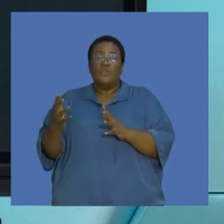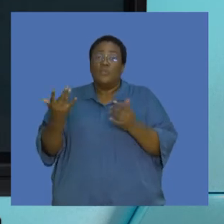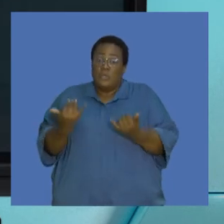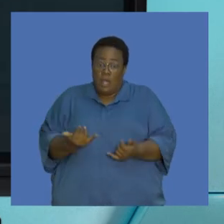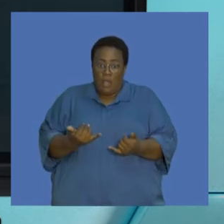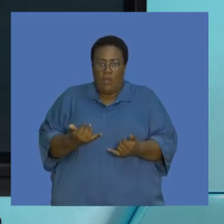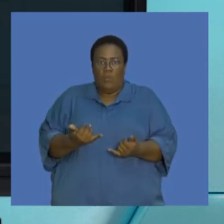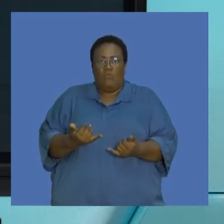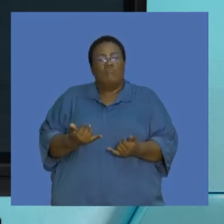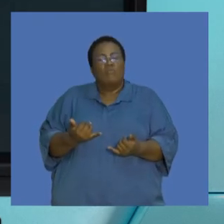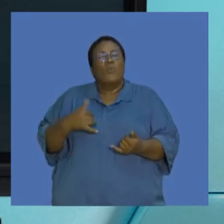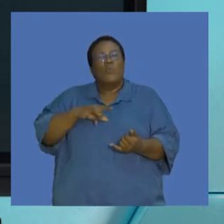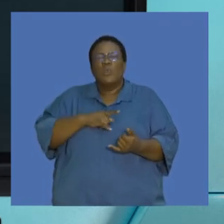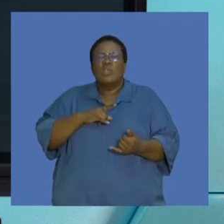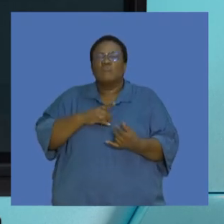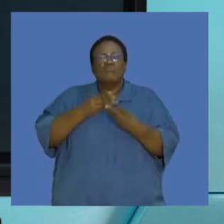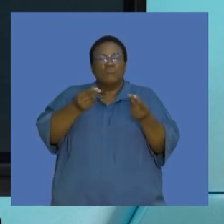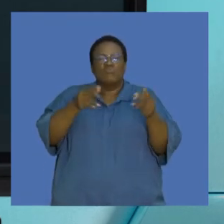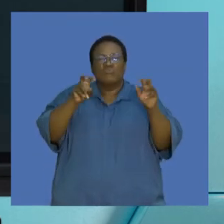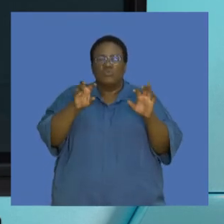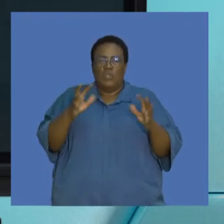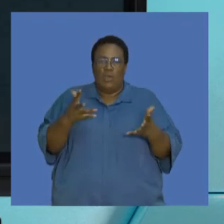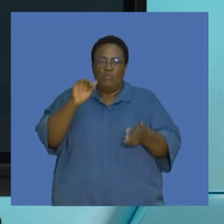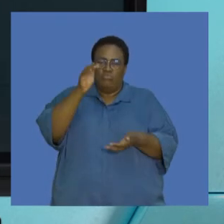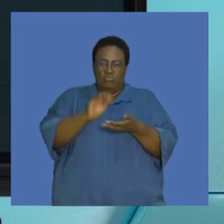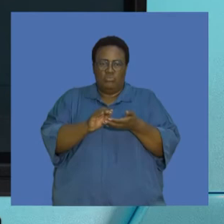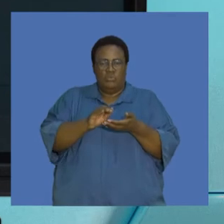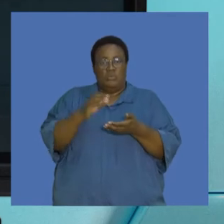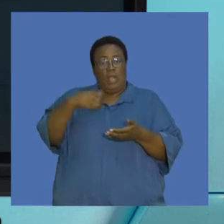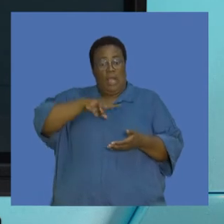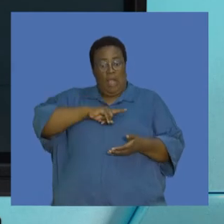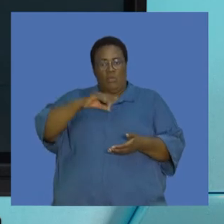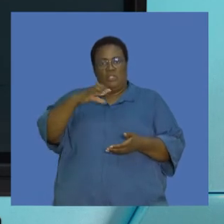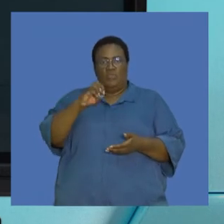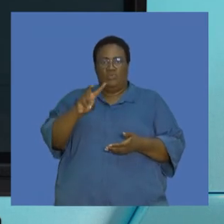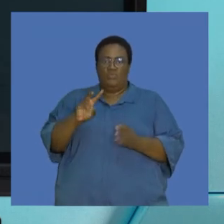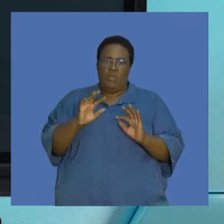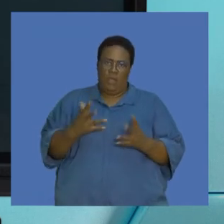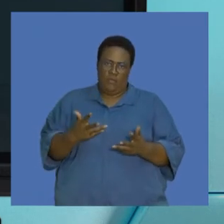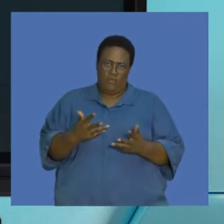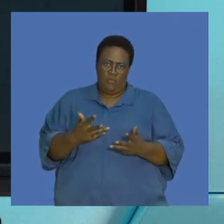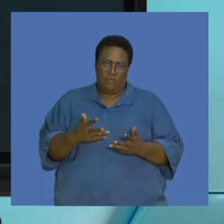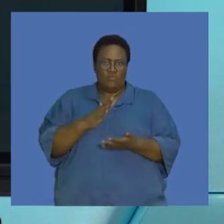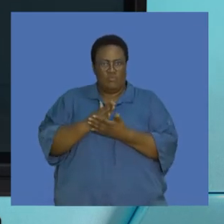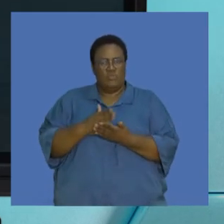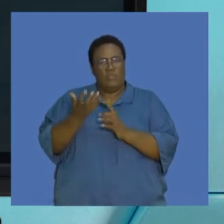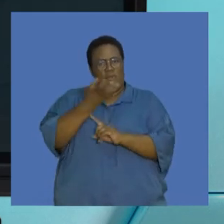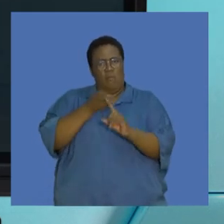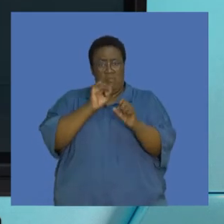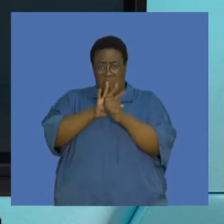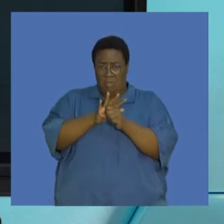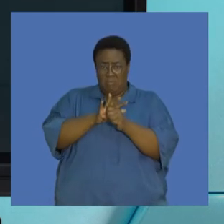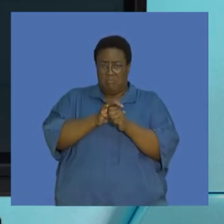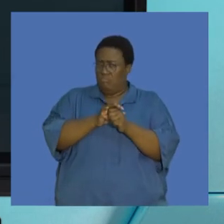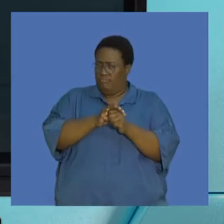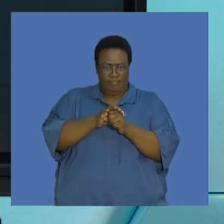reduce the carbon footprint and thus have some significant reduction in terms of our impact on the environment. So it's quite